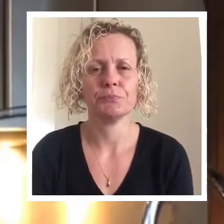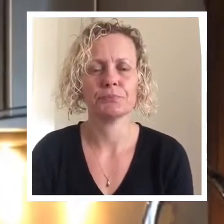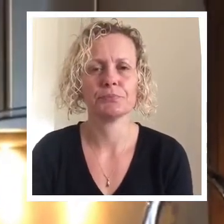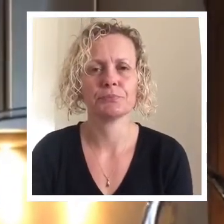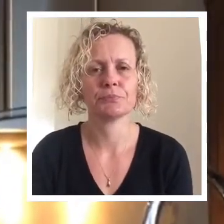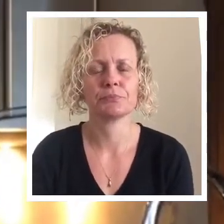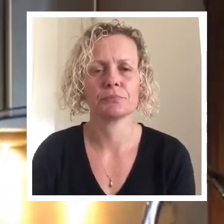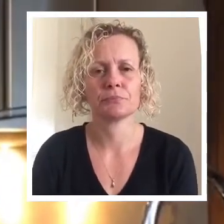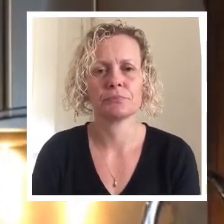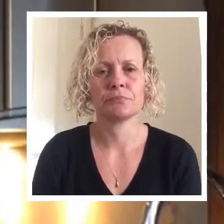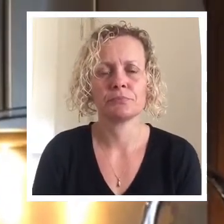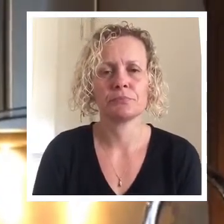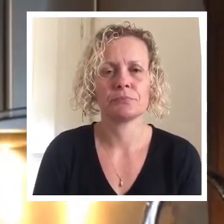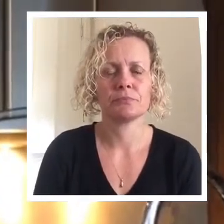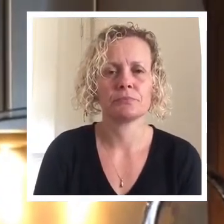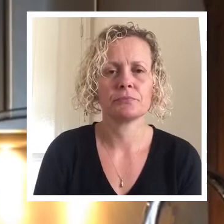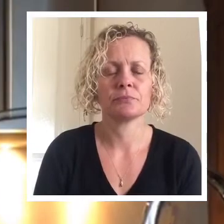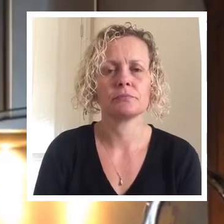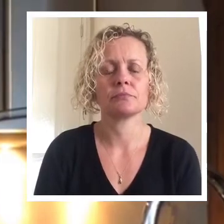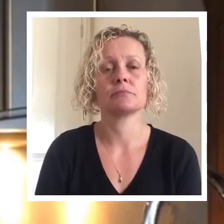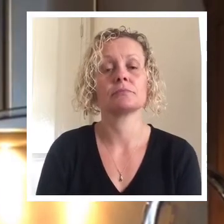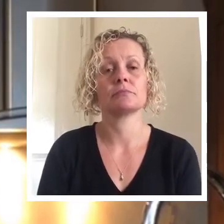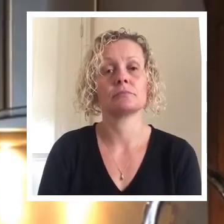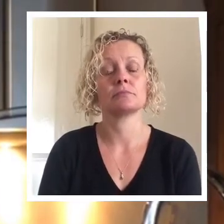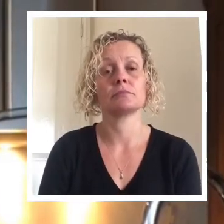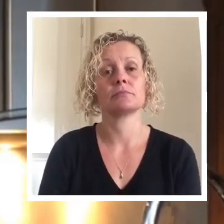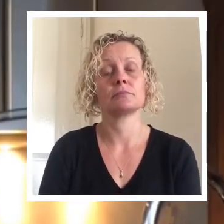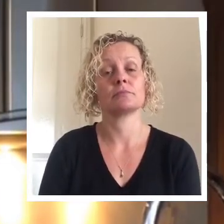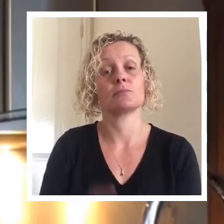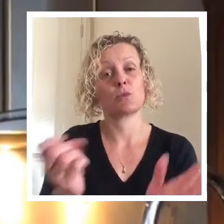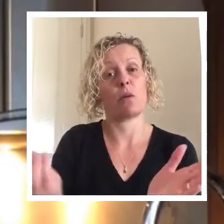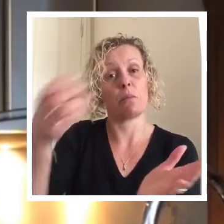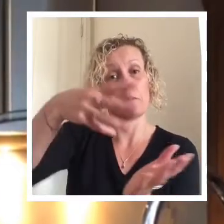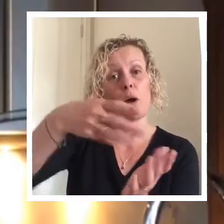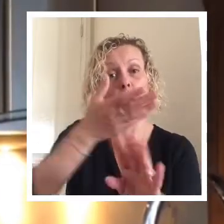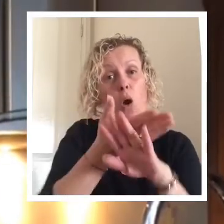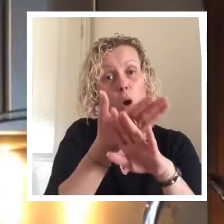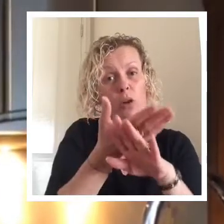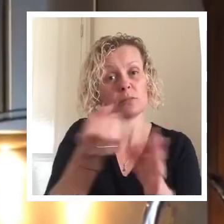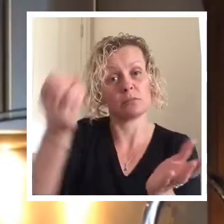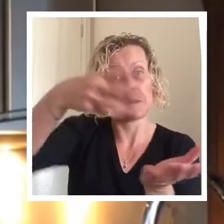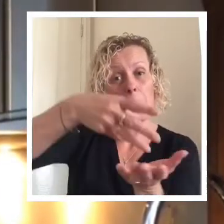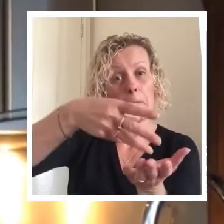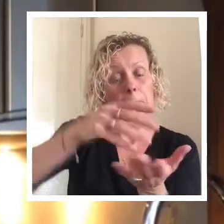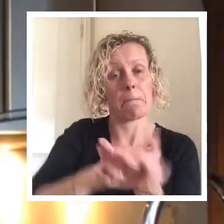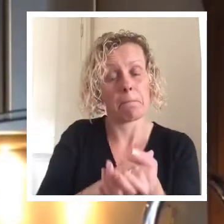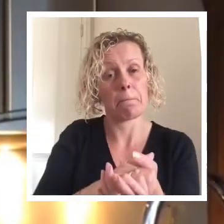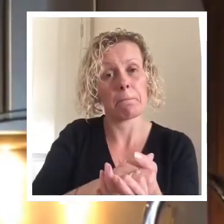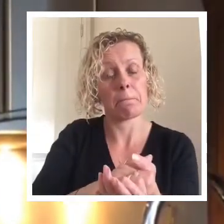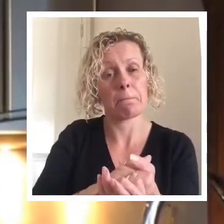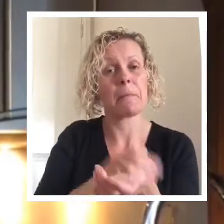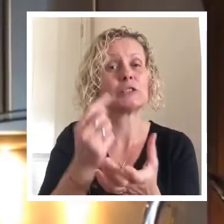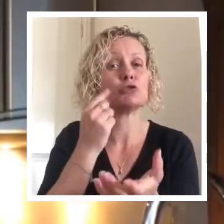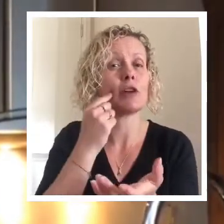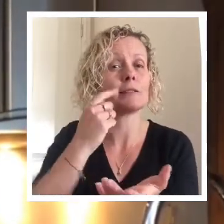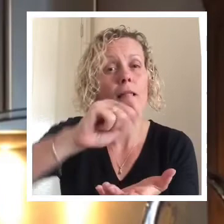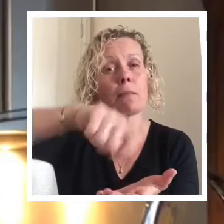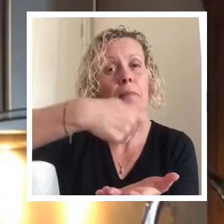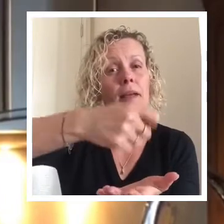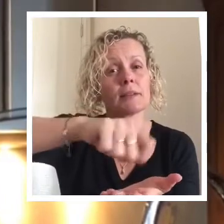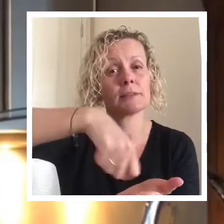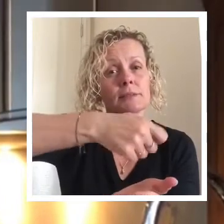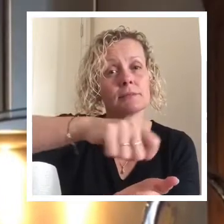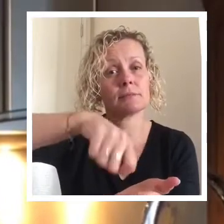So I'm just going to pop that into the top and then give it a gentle